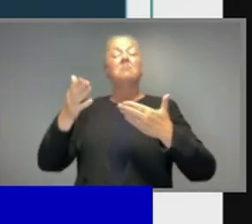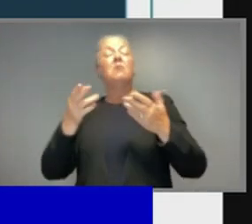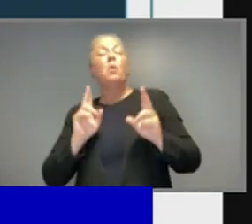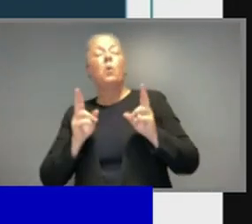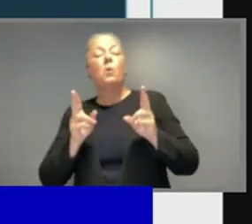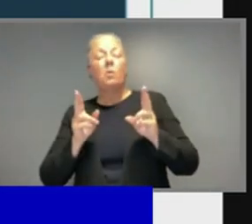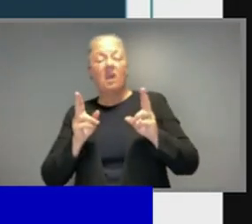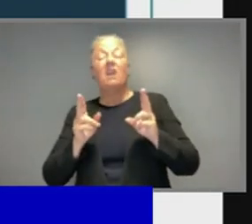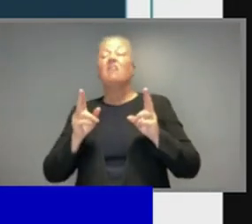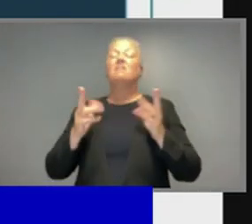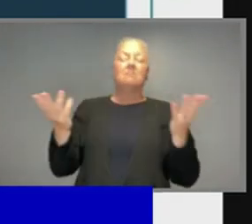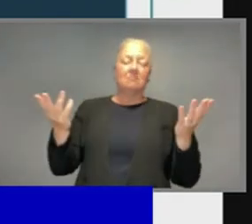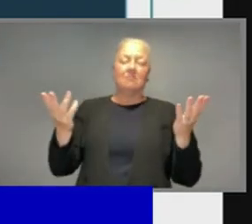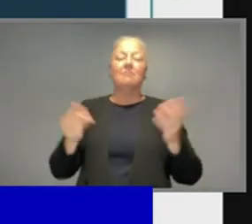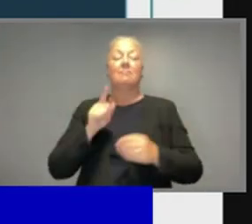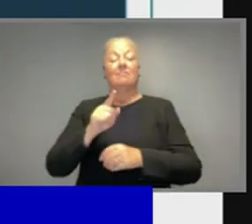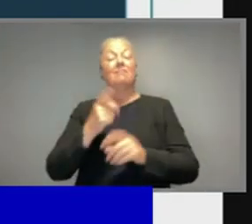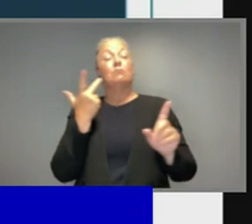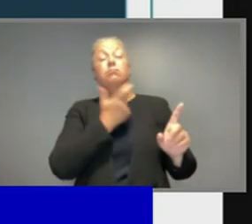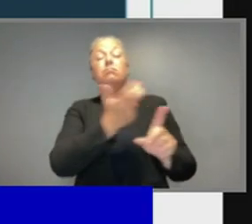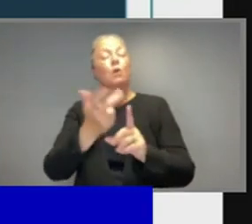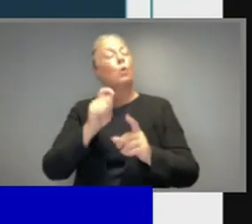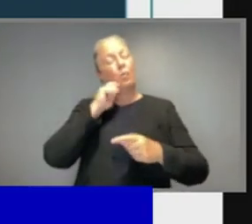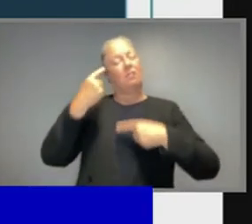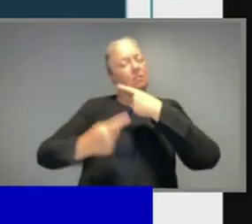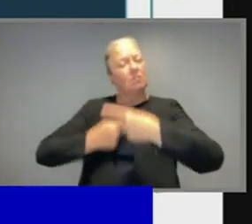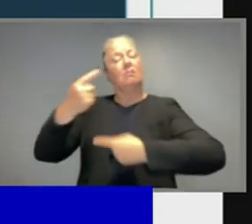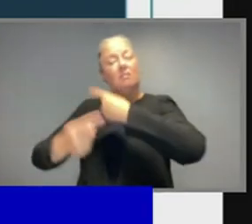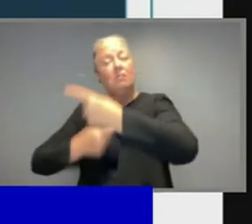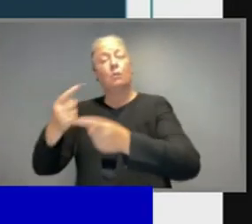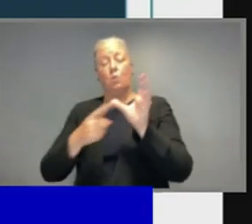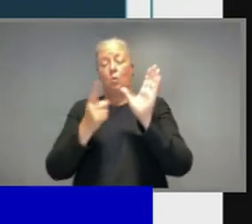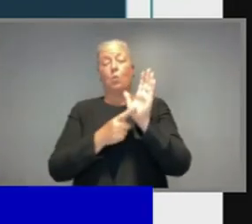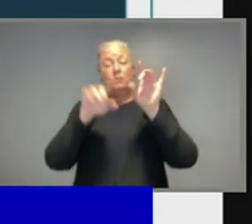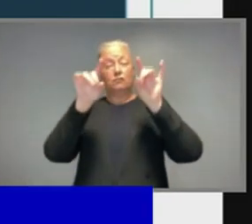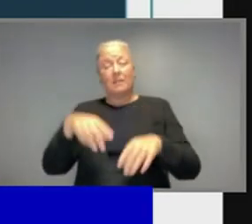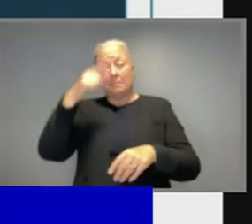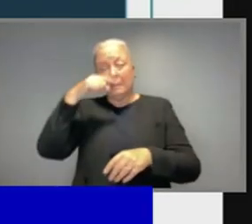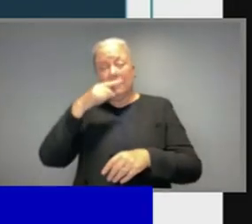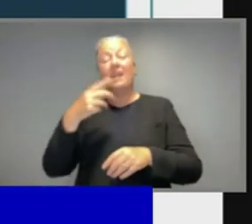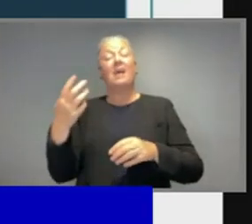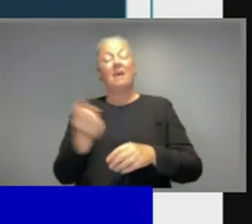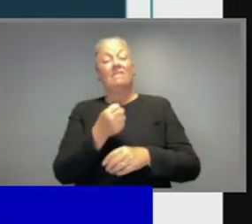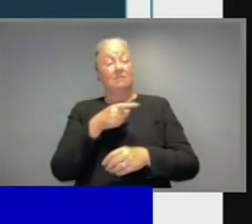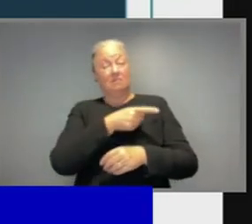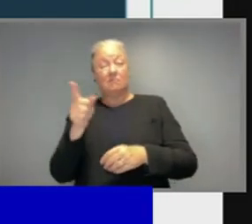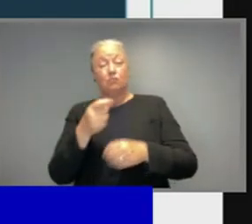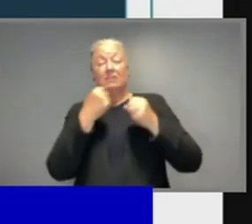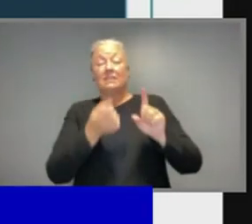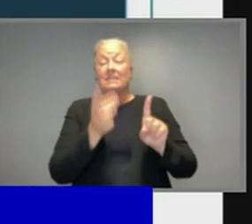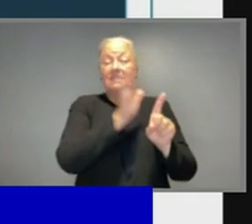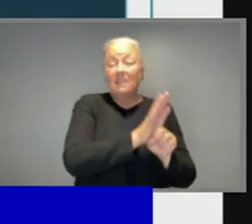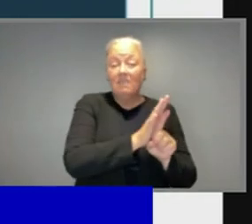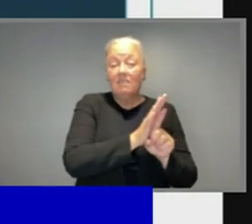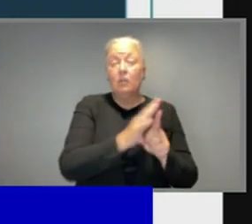goal. Vaccination coverage is a continuum. Every Australian who is immunised help to protect themselves, their families and their community and that will